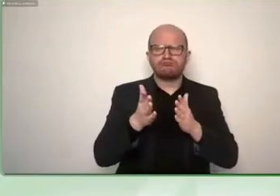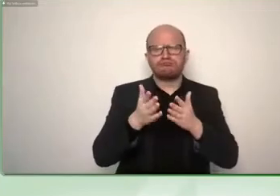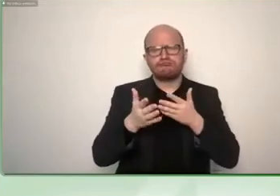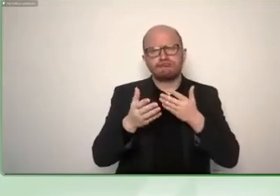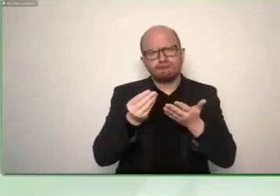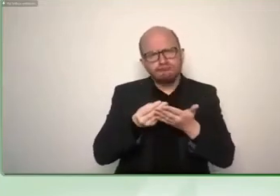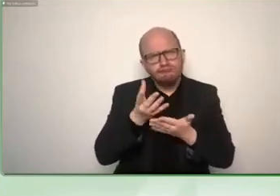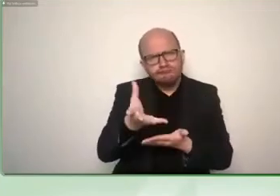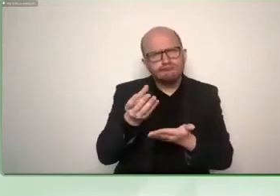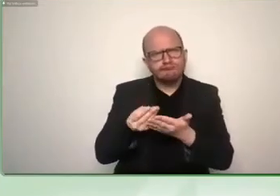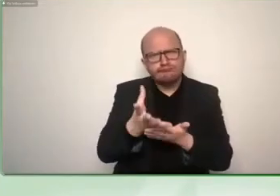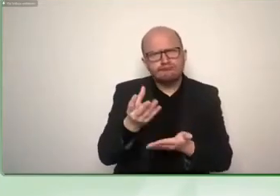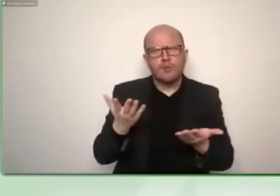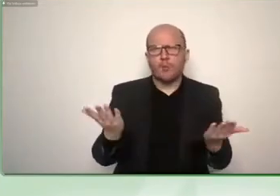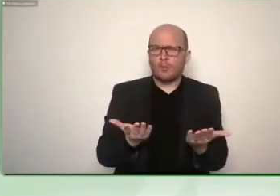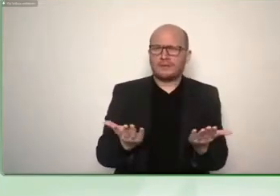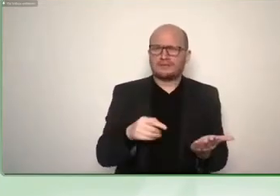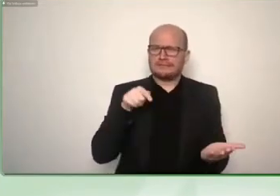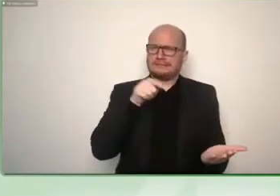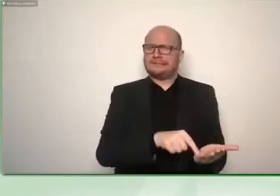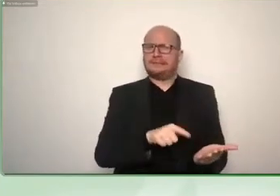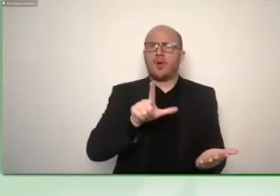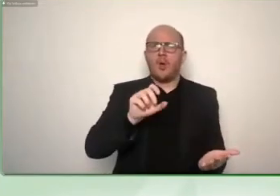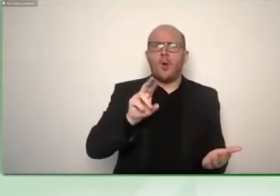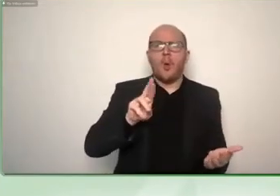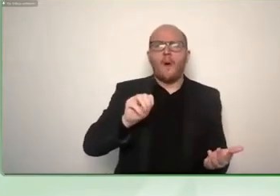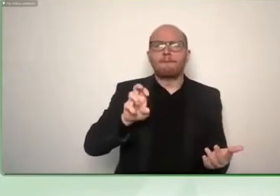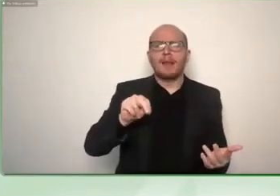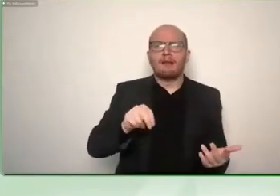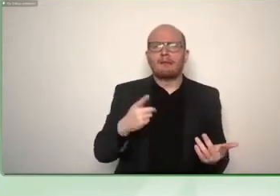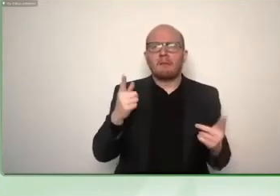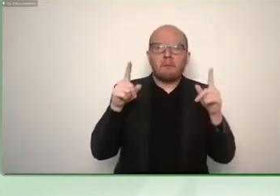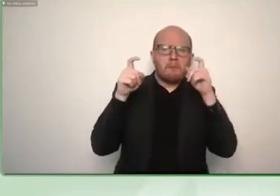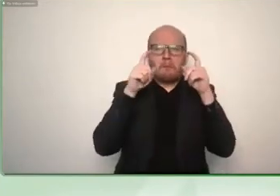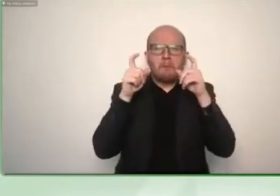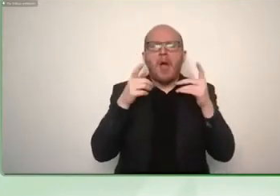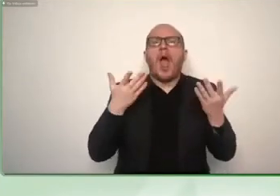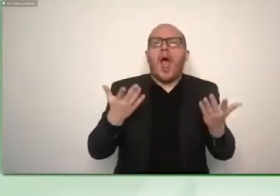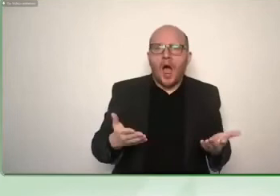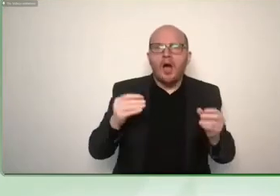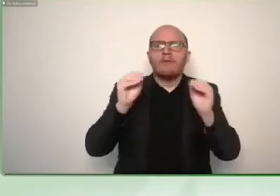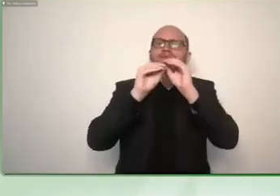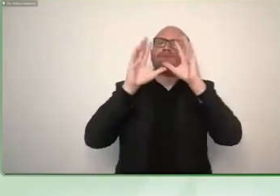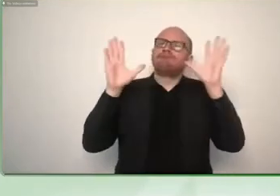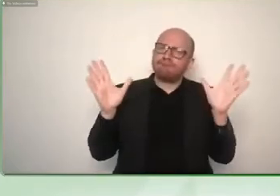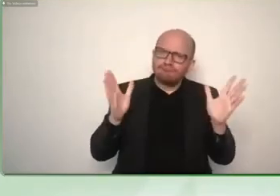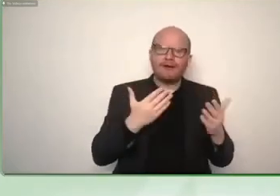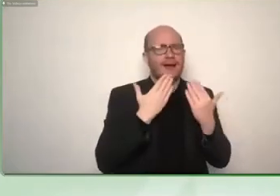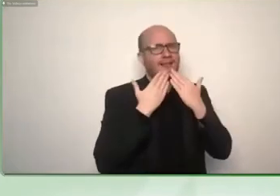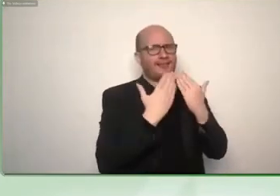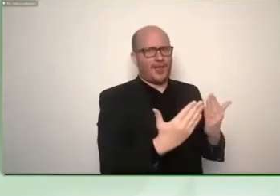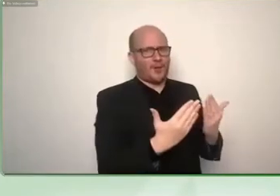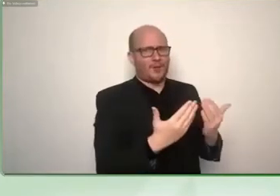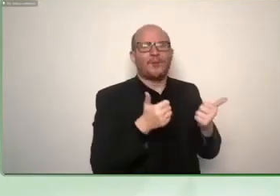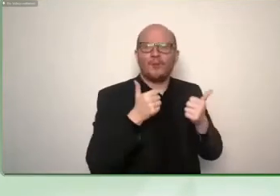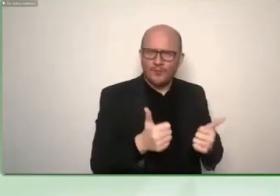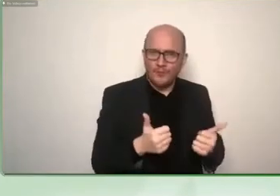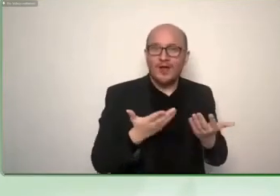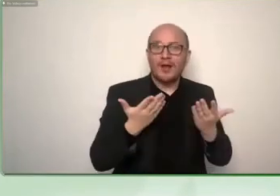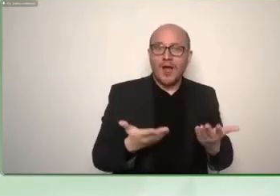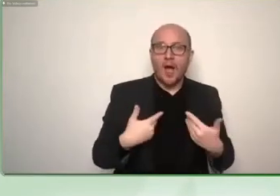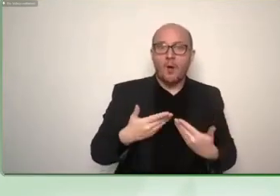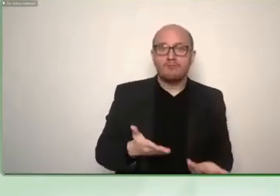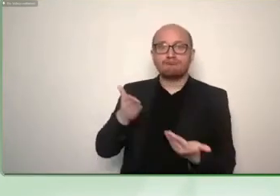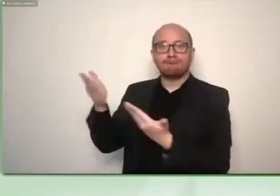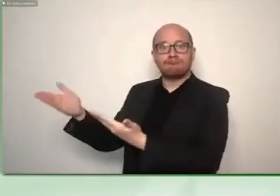what you're up to and congratulations also personally from my side i think it's really an important topic and we're now handing over to petra blitzka